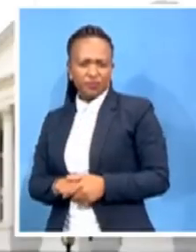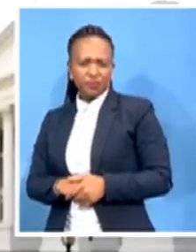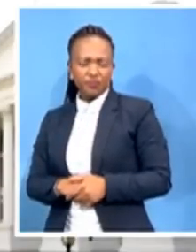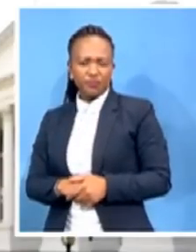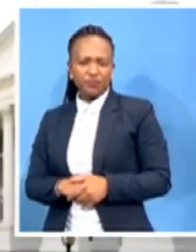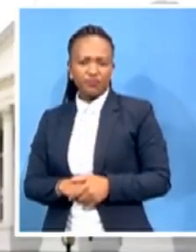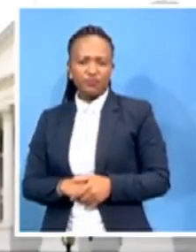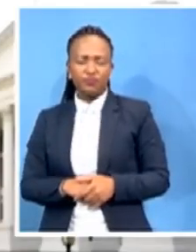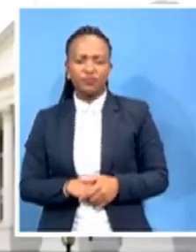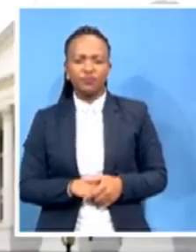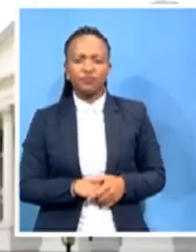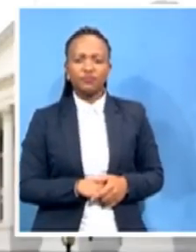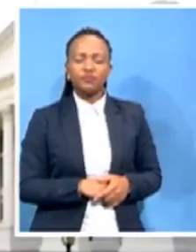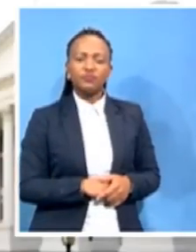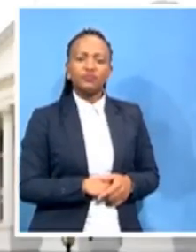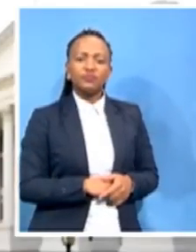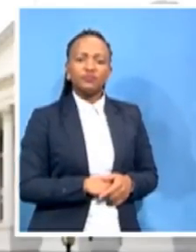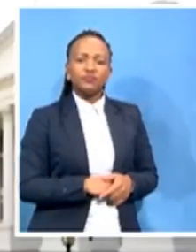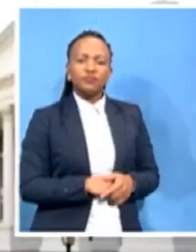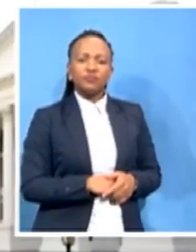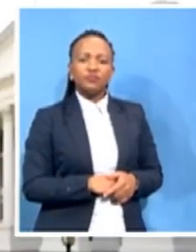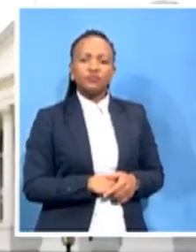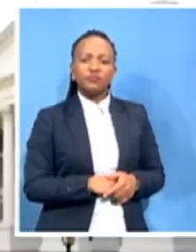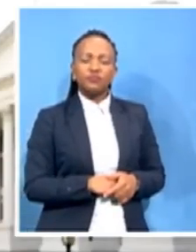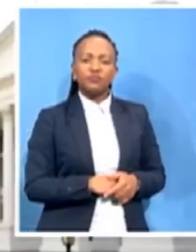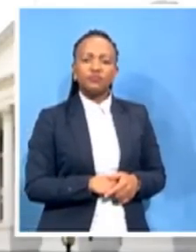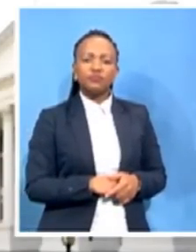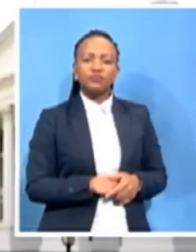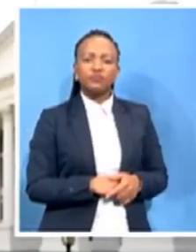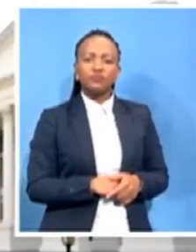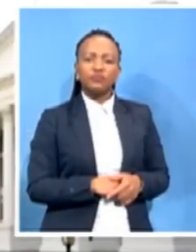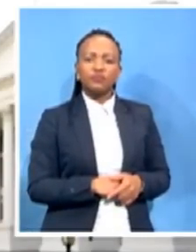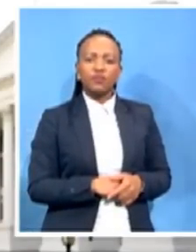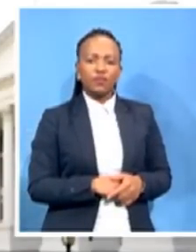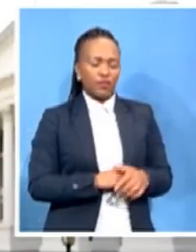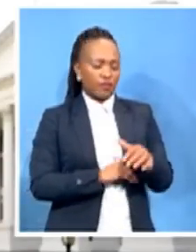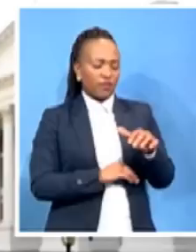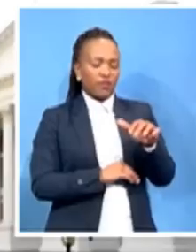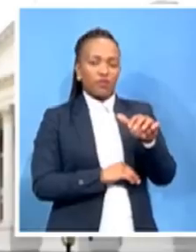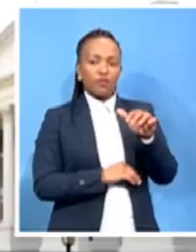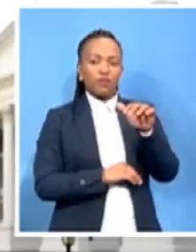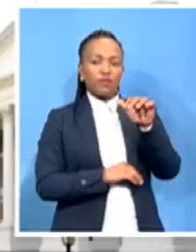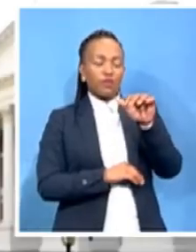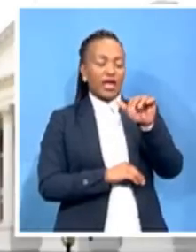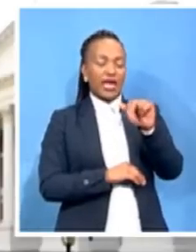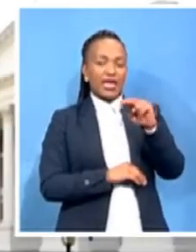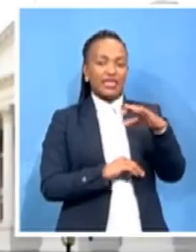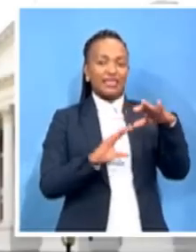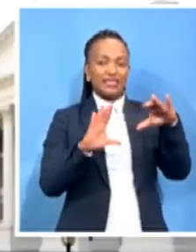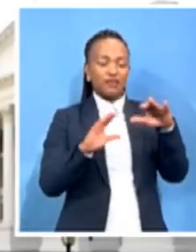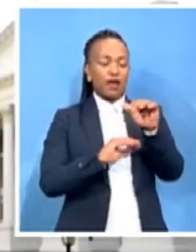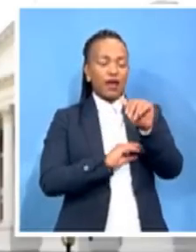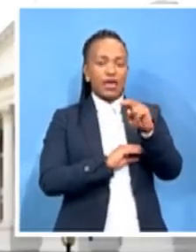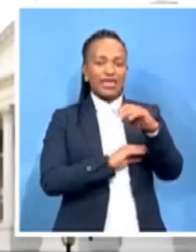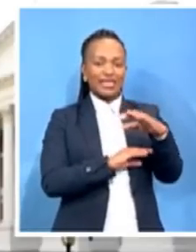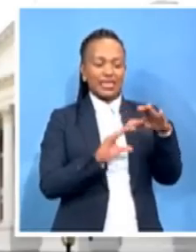the African National Congress is not corrupt. But it is individuals who infiltrate to be members of the